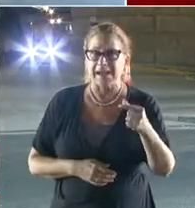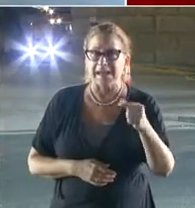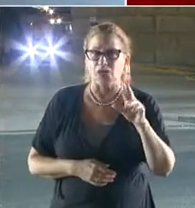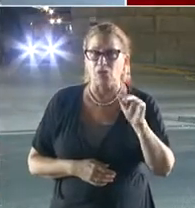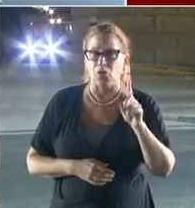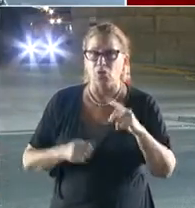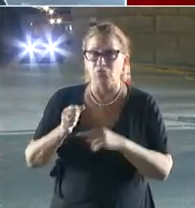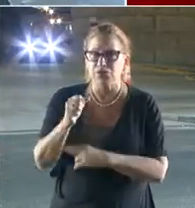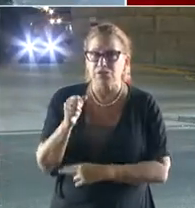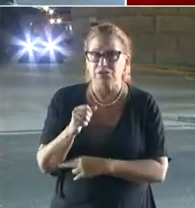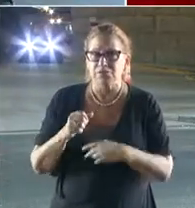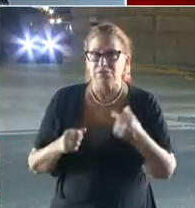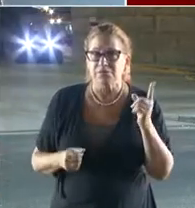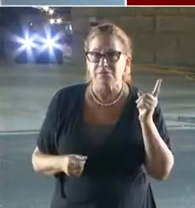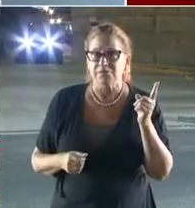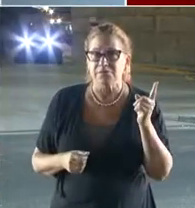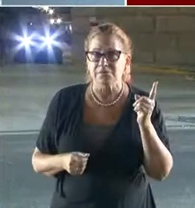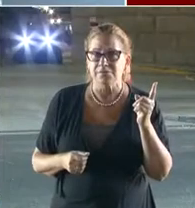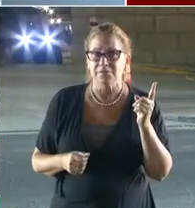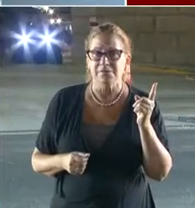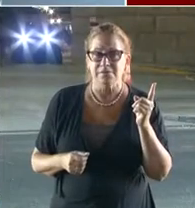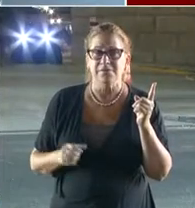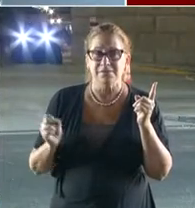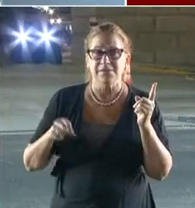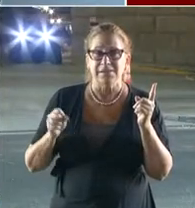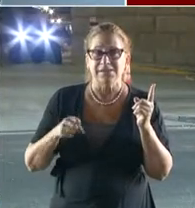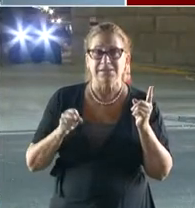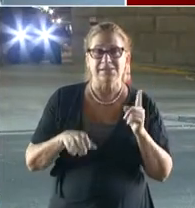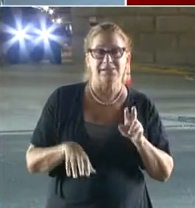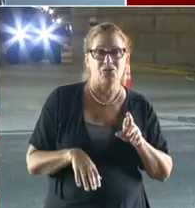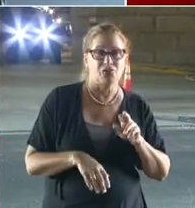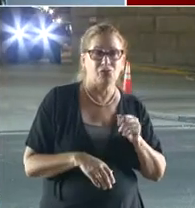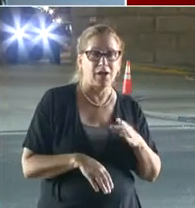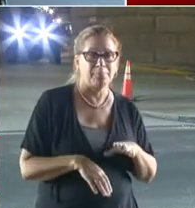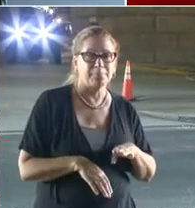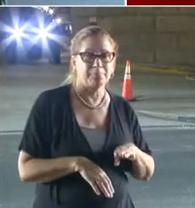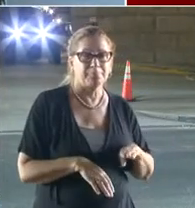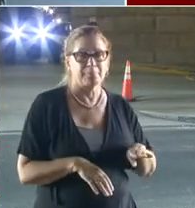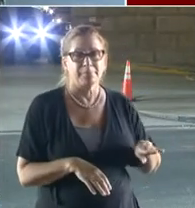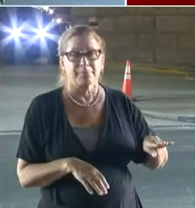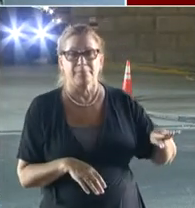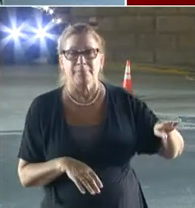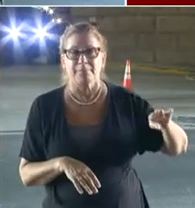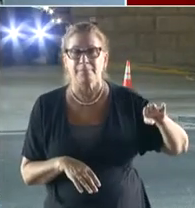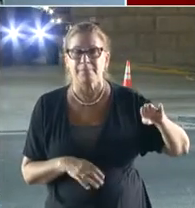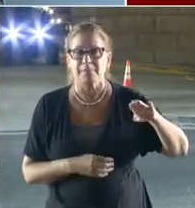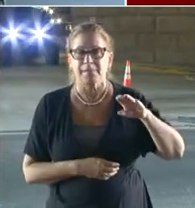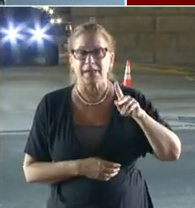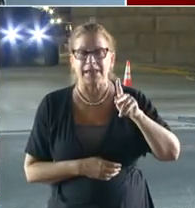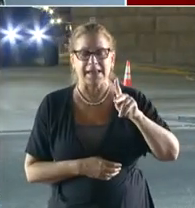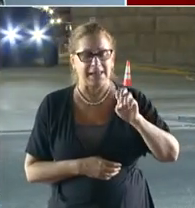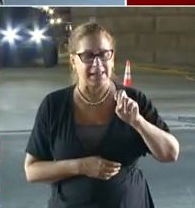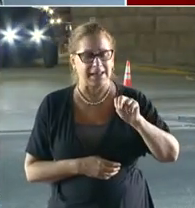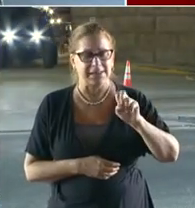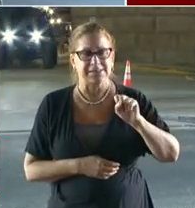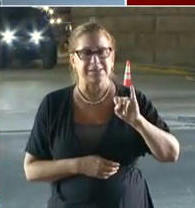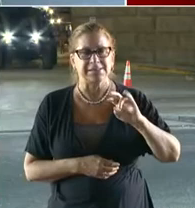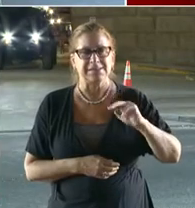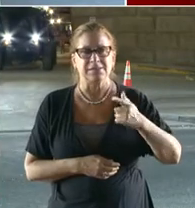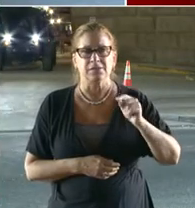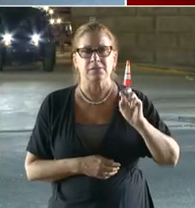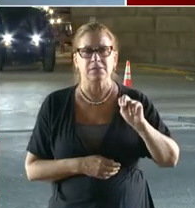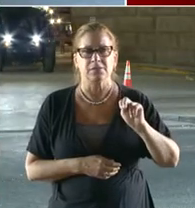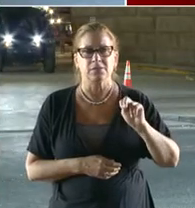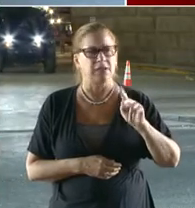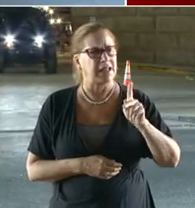It's the ramp leading up to Kenilworth Avenue. I see. One thing I was also interested in, Director, what update can you